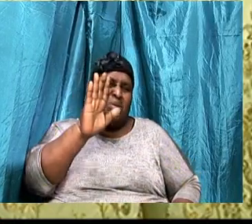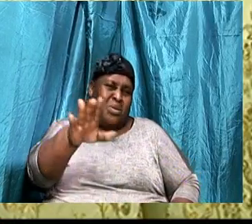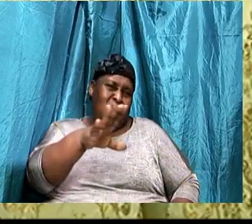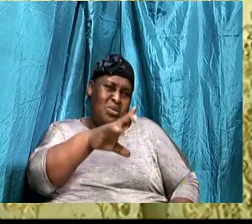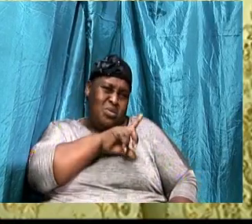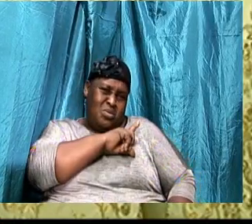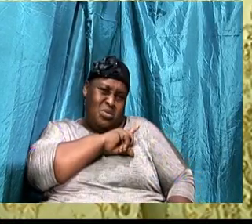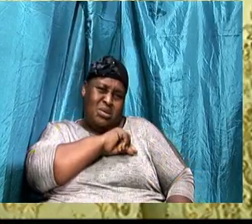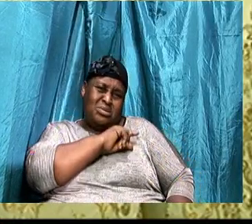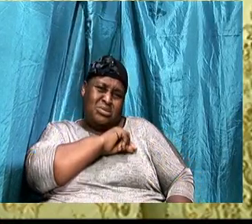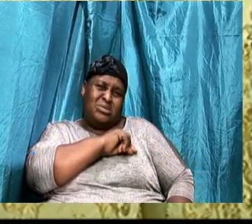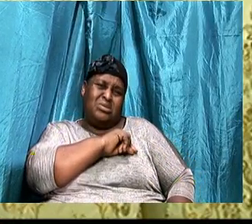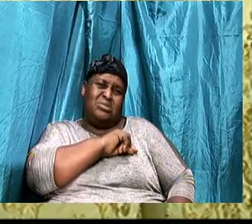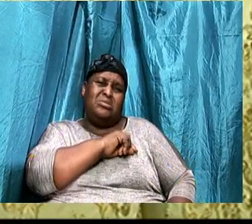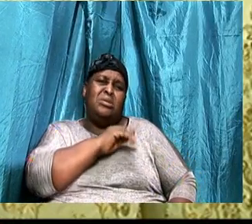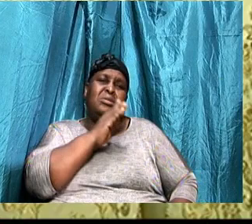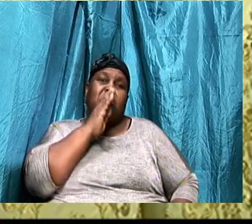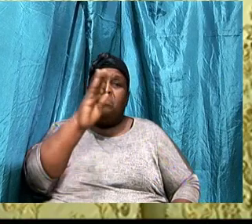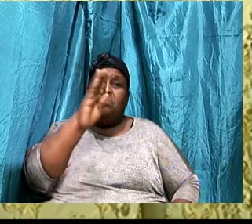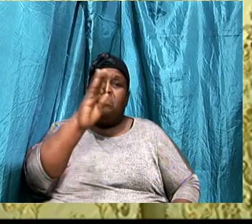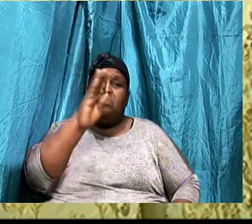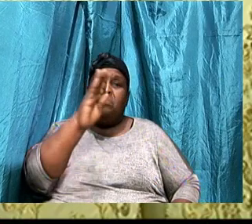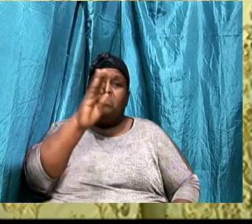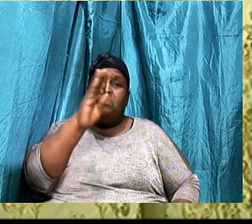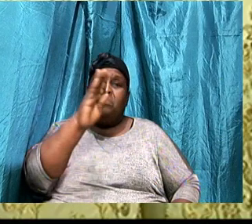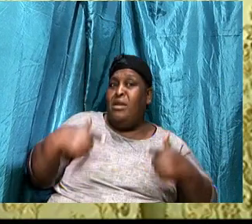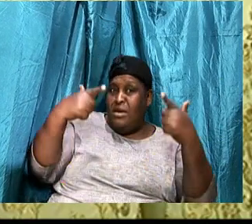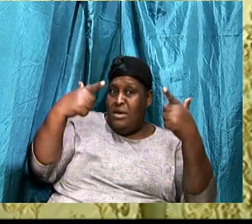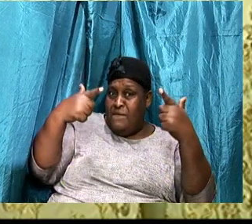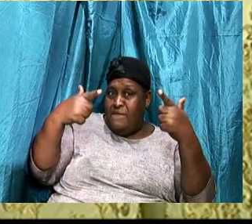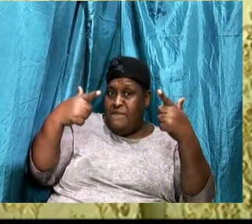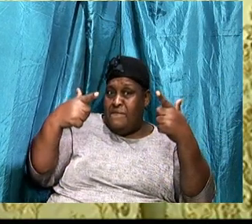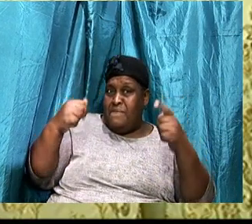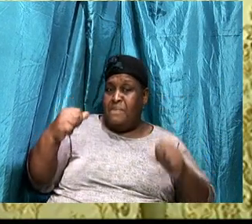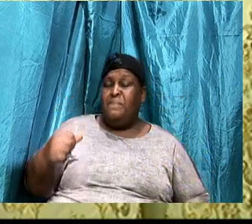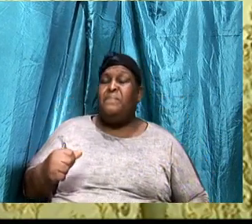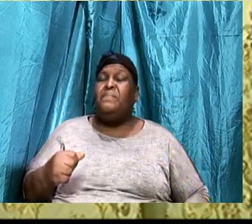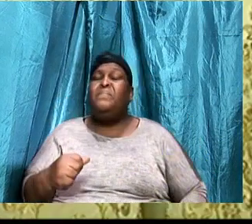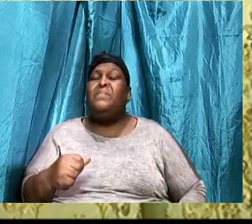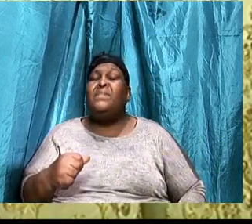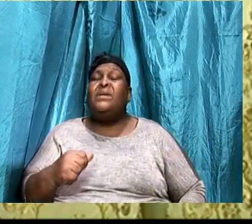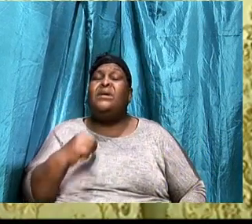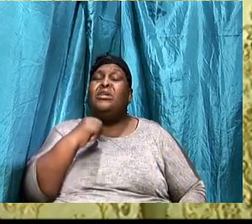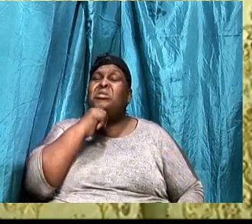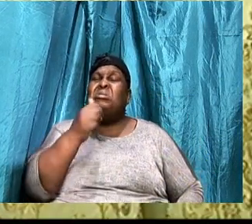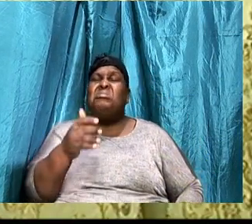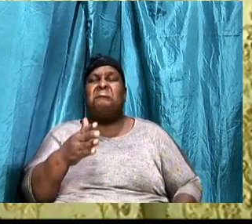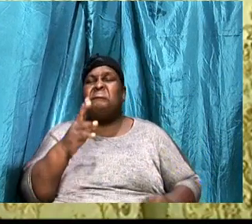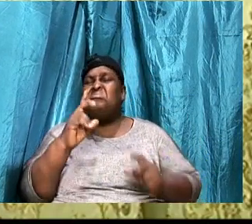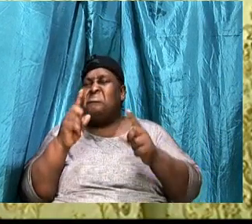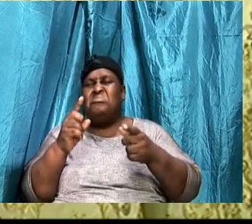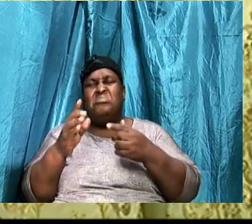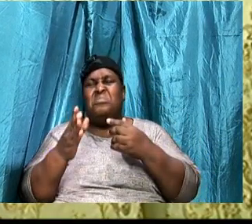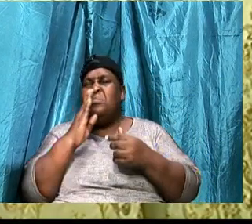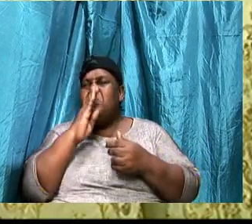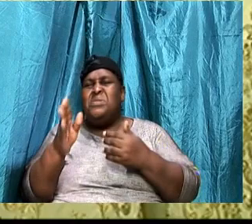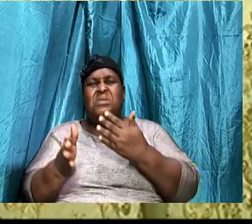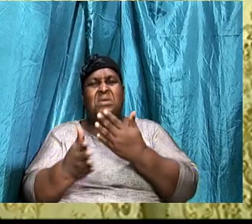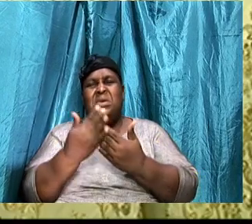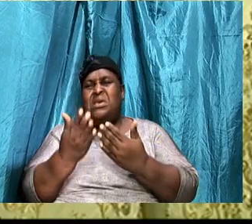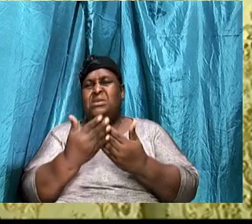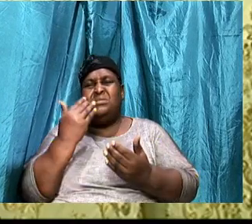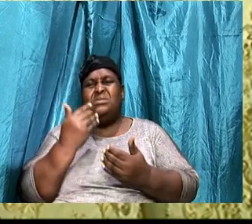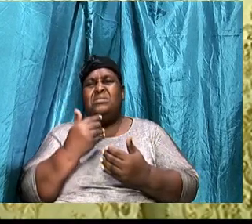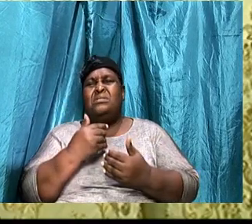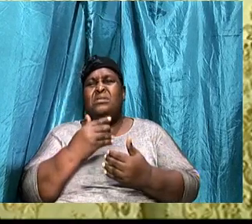talking to you through your conscience. So it is not going to be easy. It's going to be challenging at times. And at